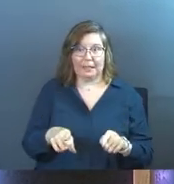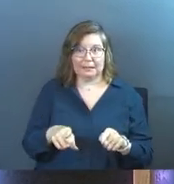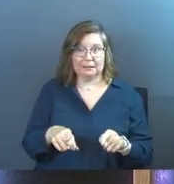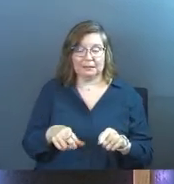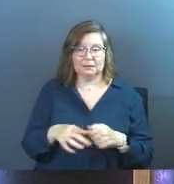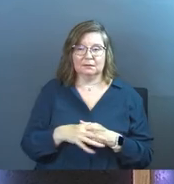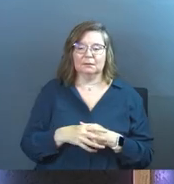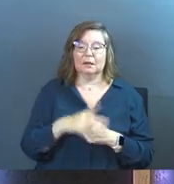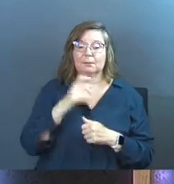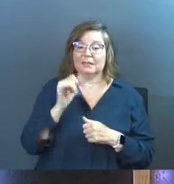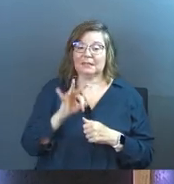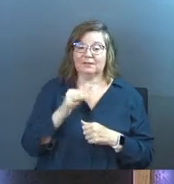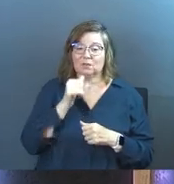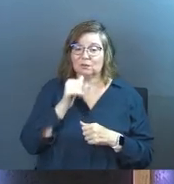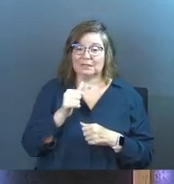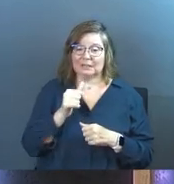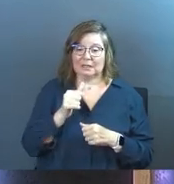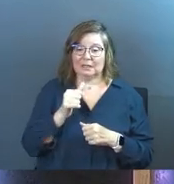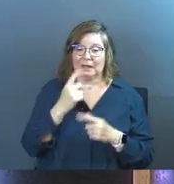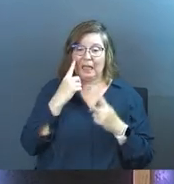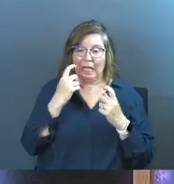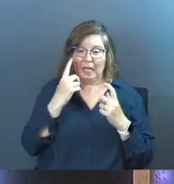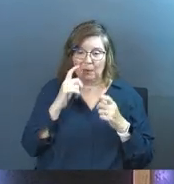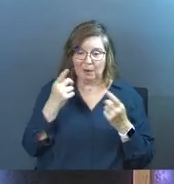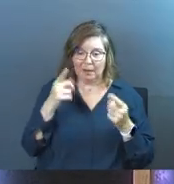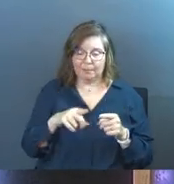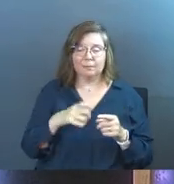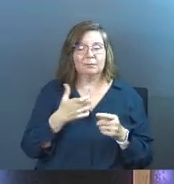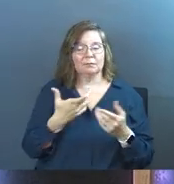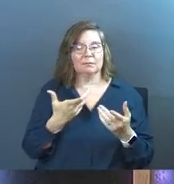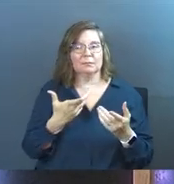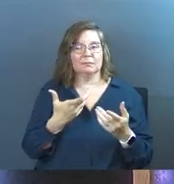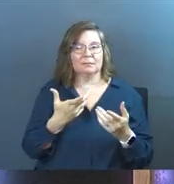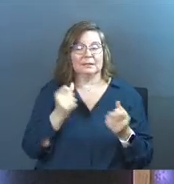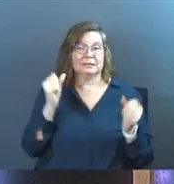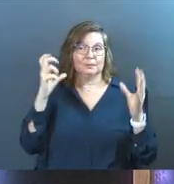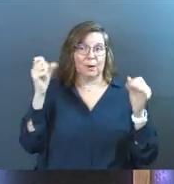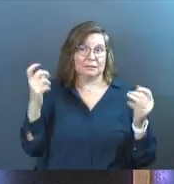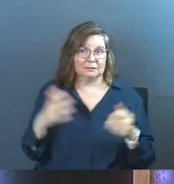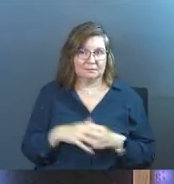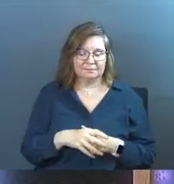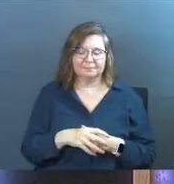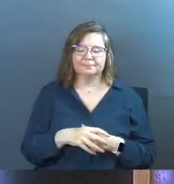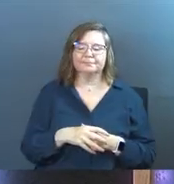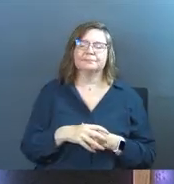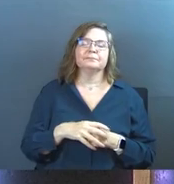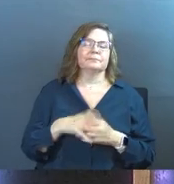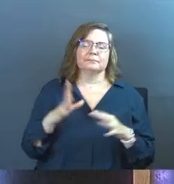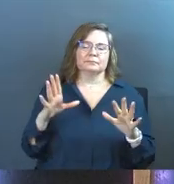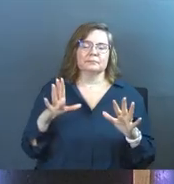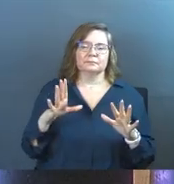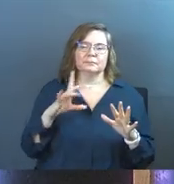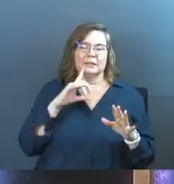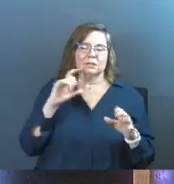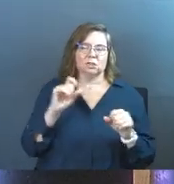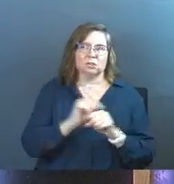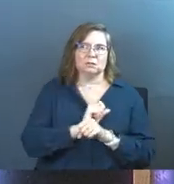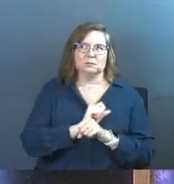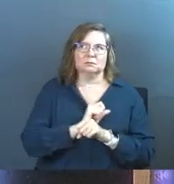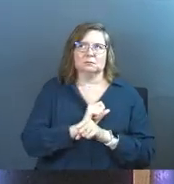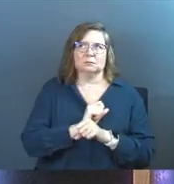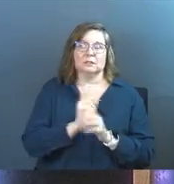happened. Because if you didn't bawl your eyes out crying when it happened, it's a surprise. It's just, it just,